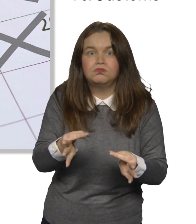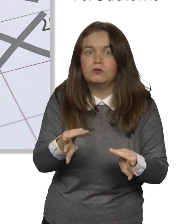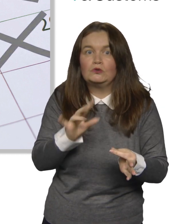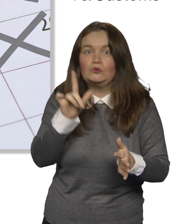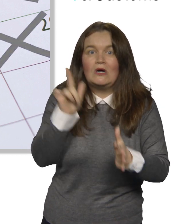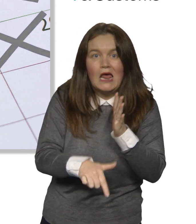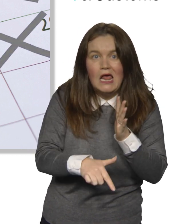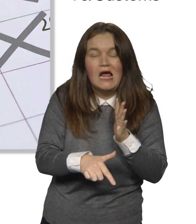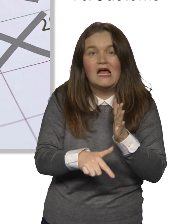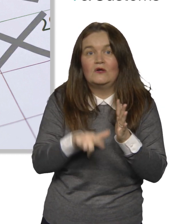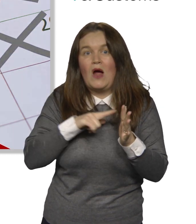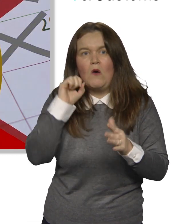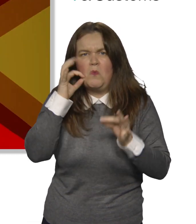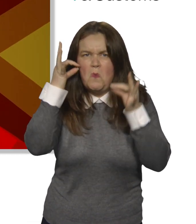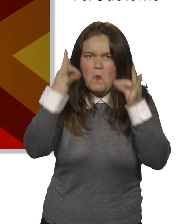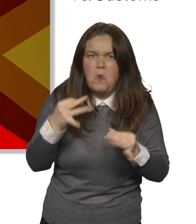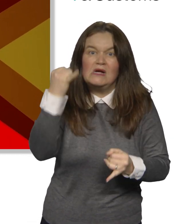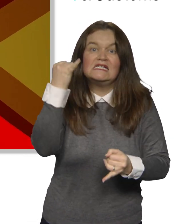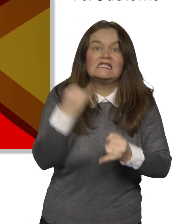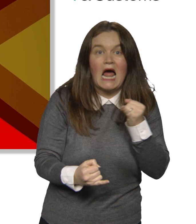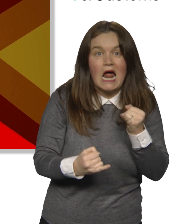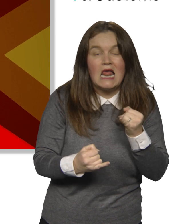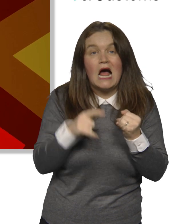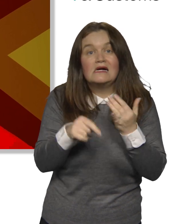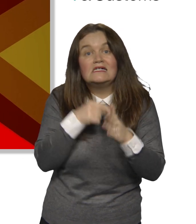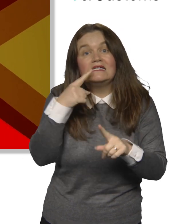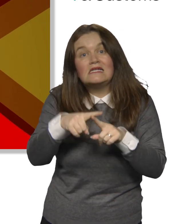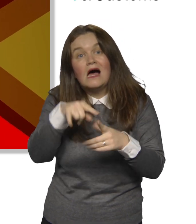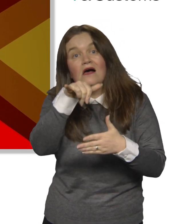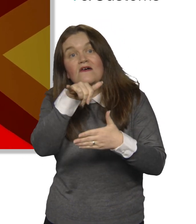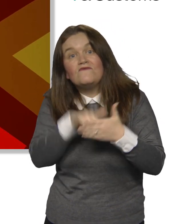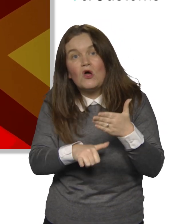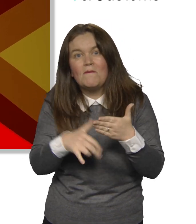strict deadlines for completing a tax return and financial penalties if you miss the date.